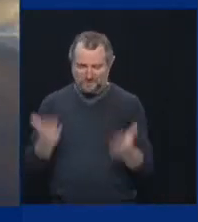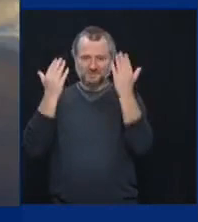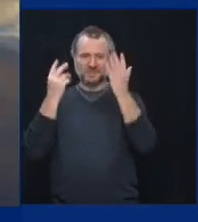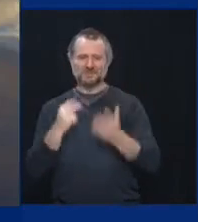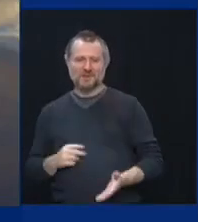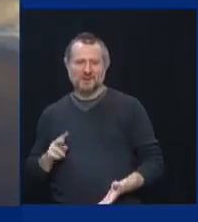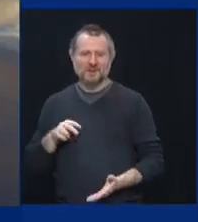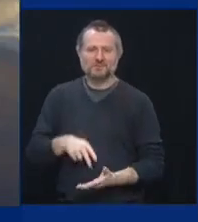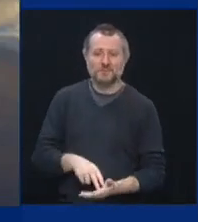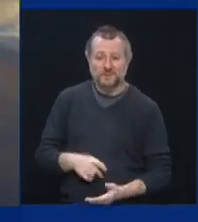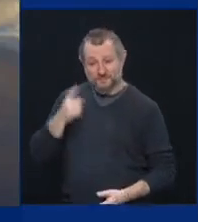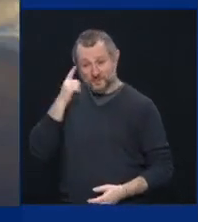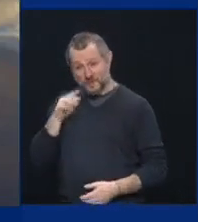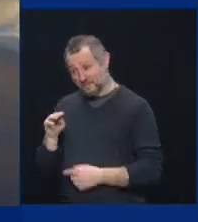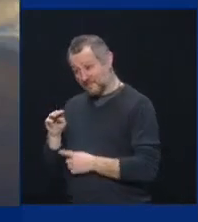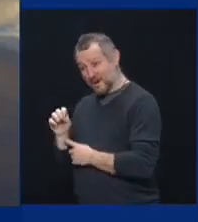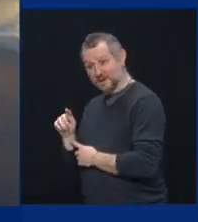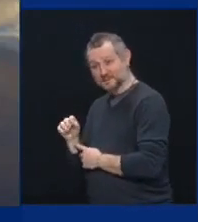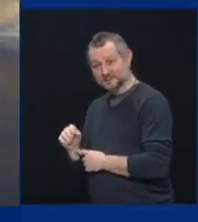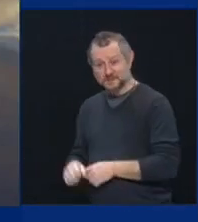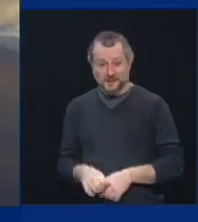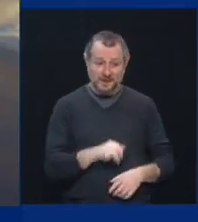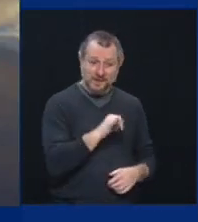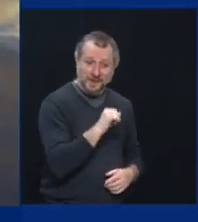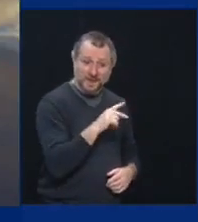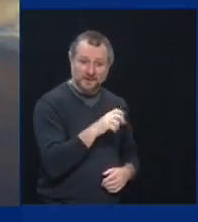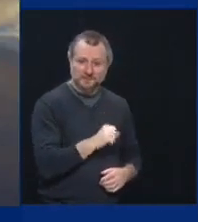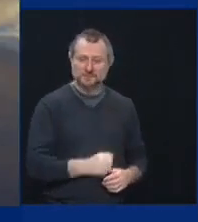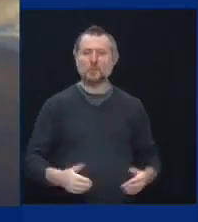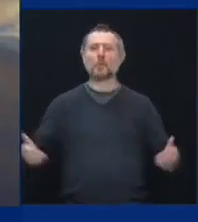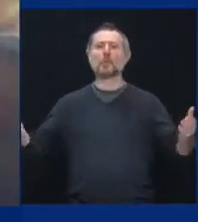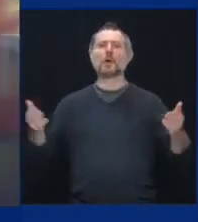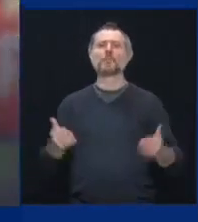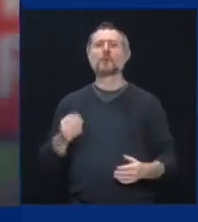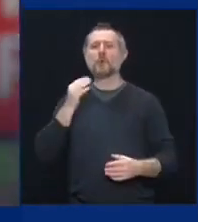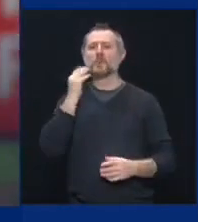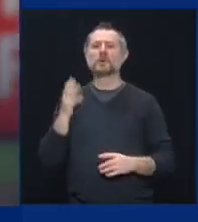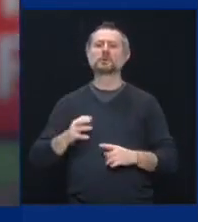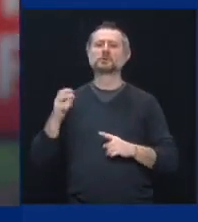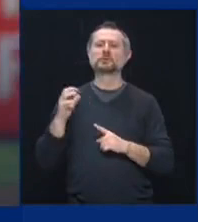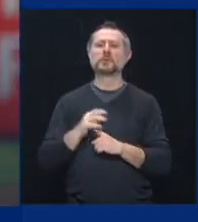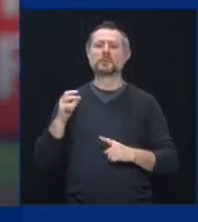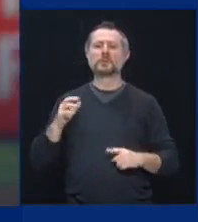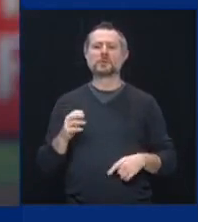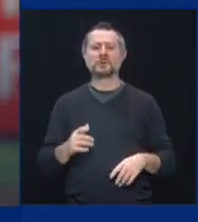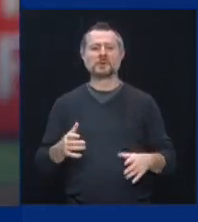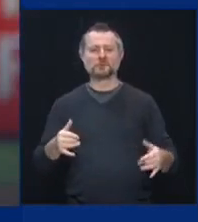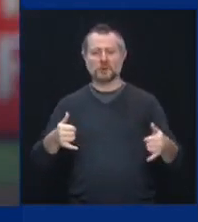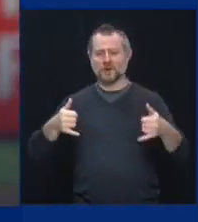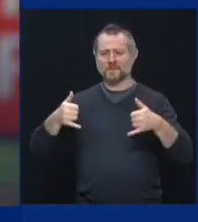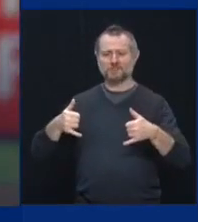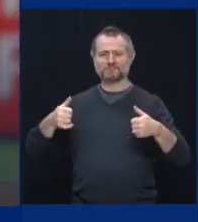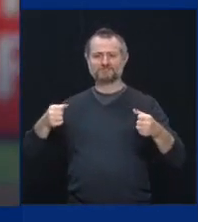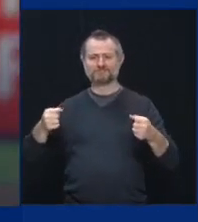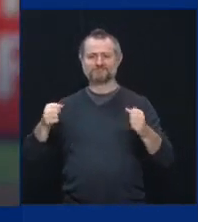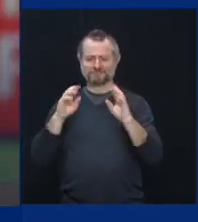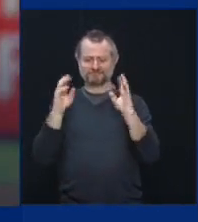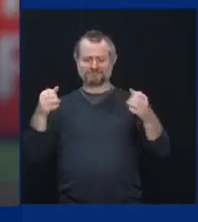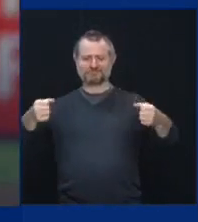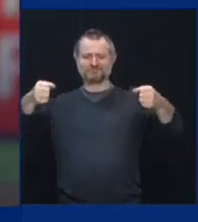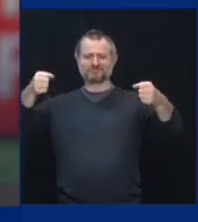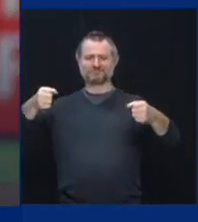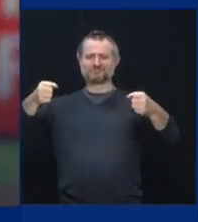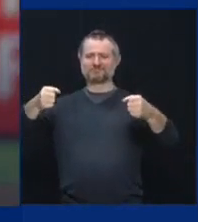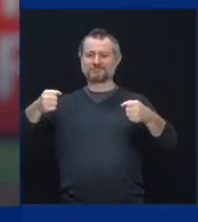and the Yankees to bring home a championship this year. And we say play